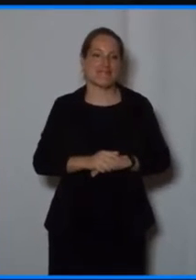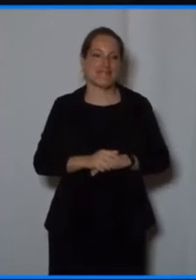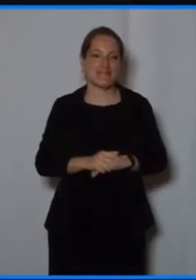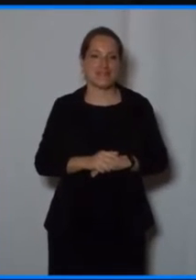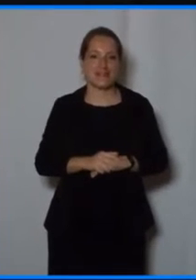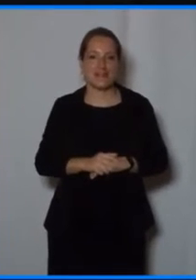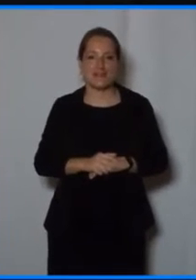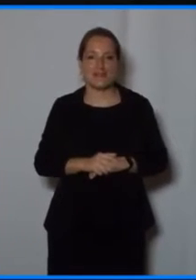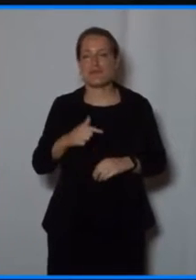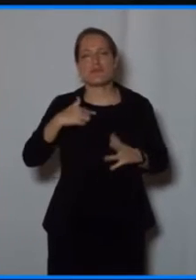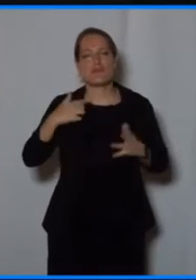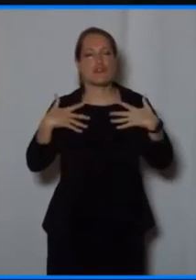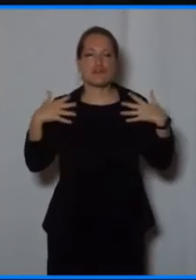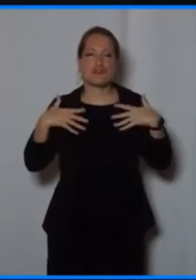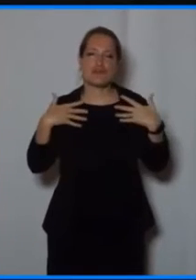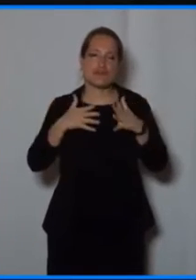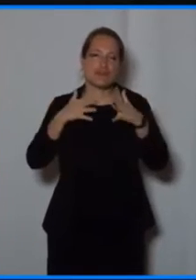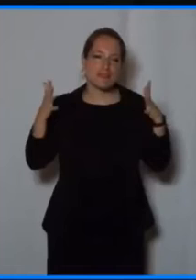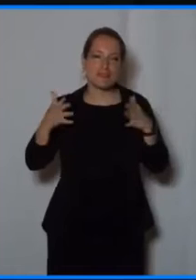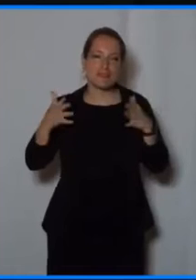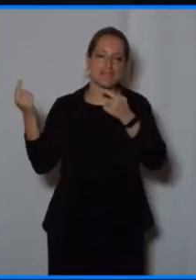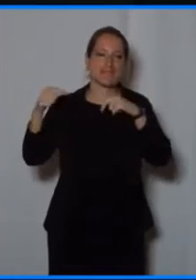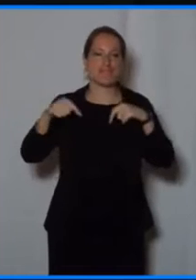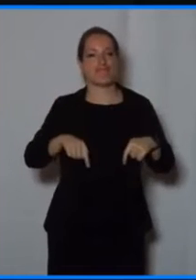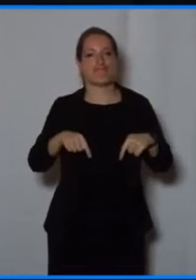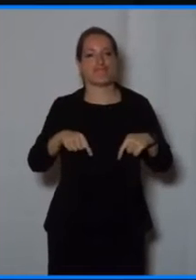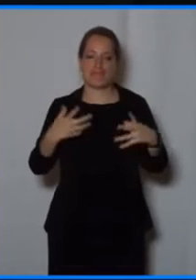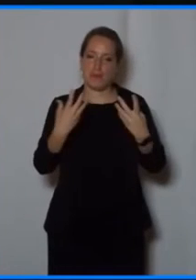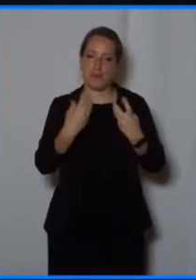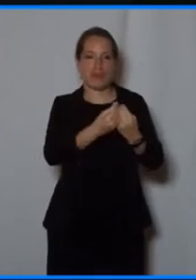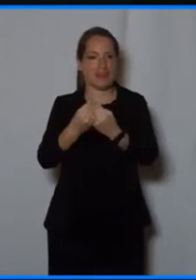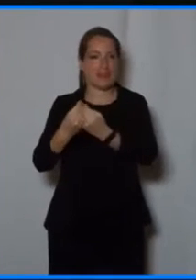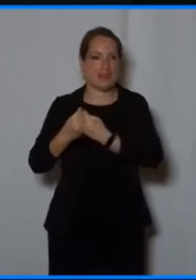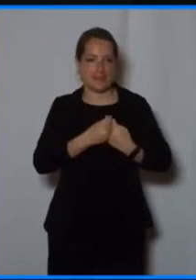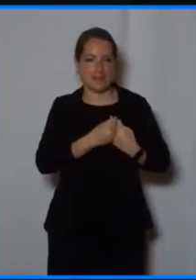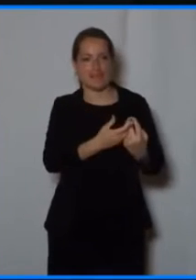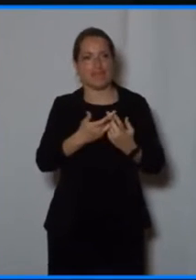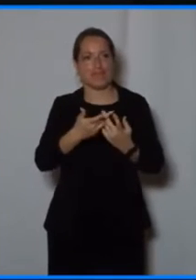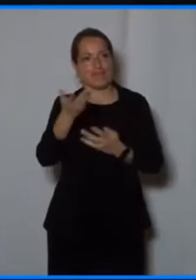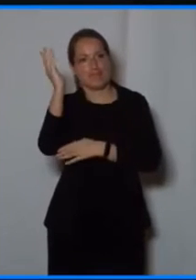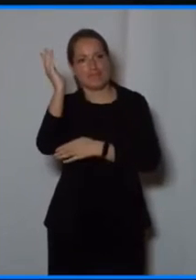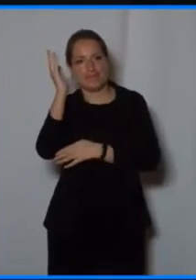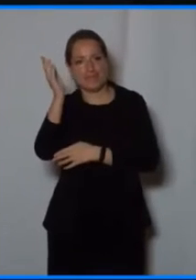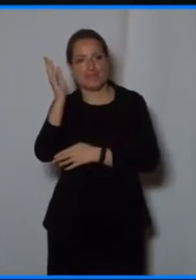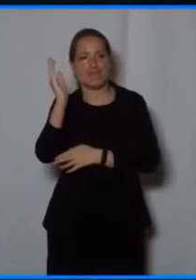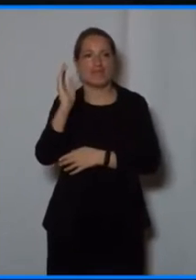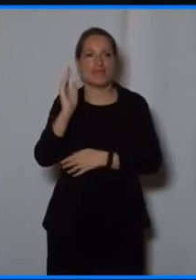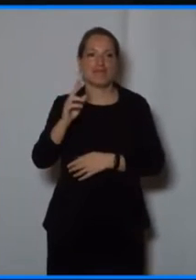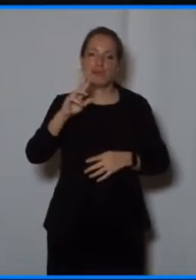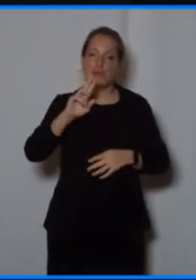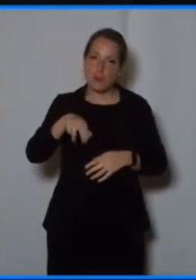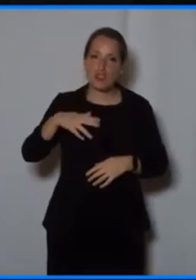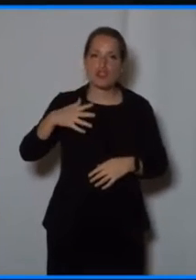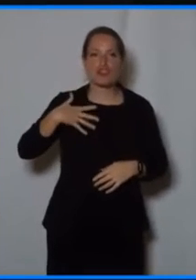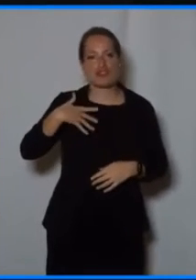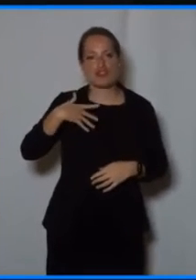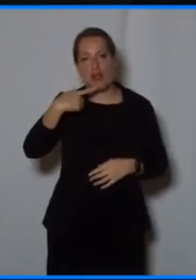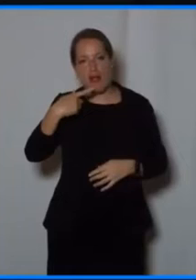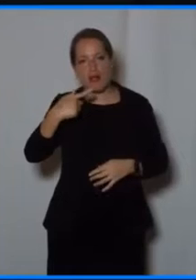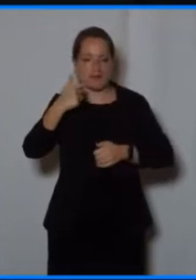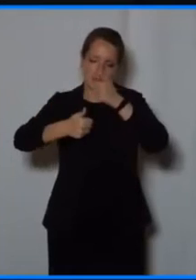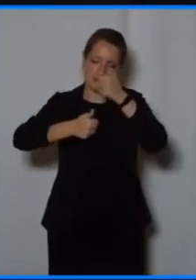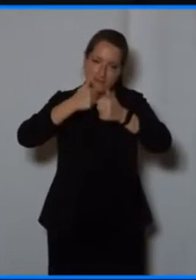I'm delighted to be here and to join you to celebrate MCA's 20th anniversary. Congratulations, Jess Mann and